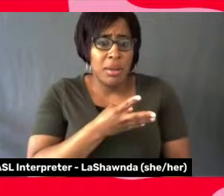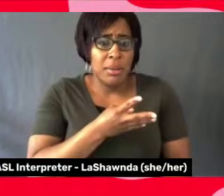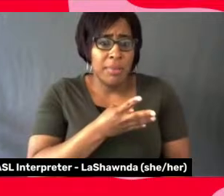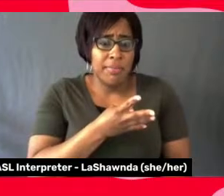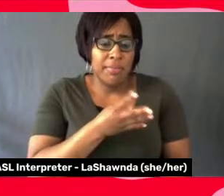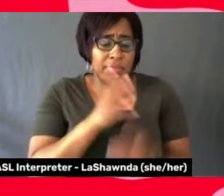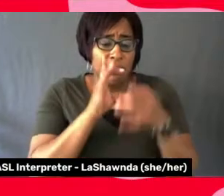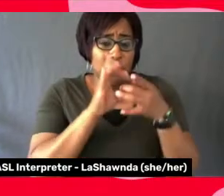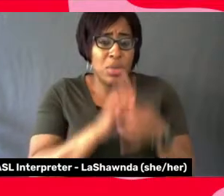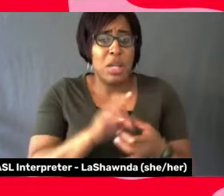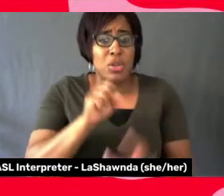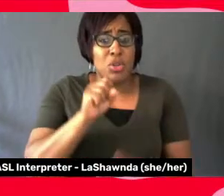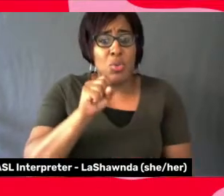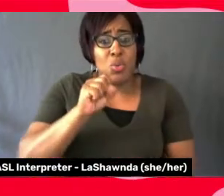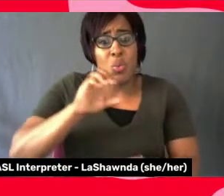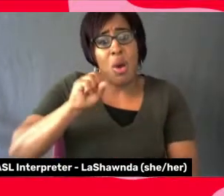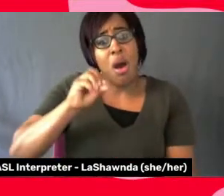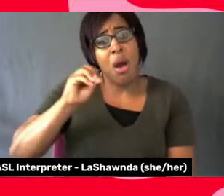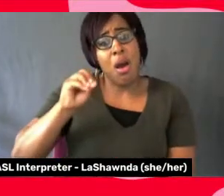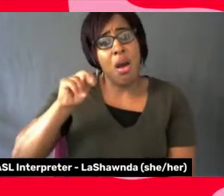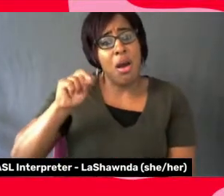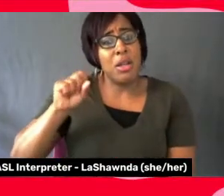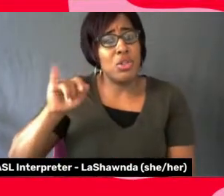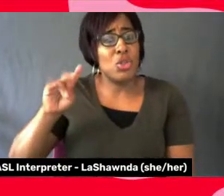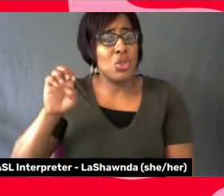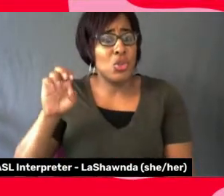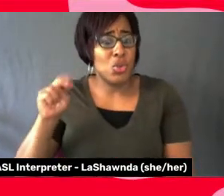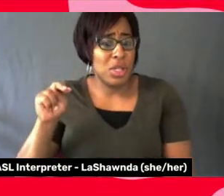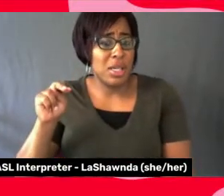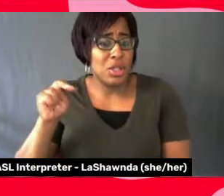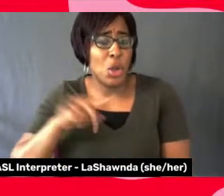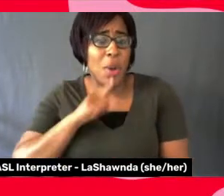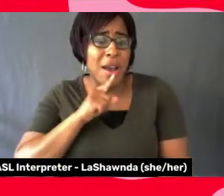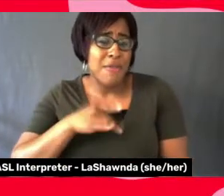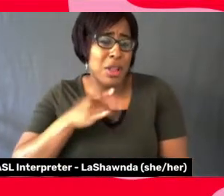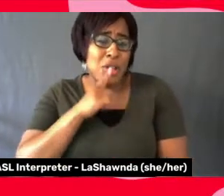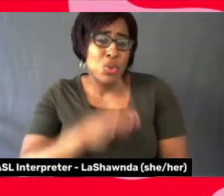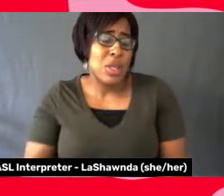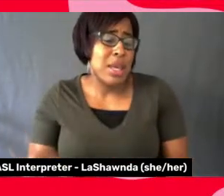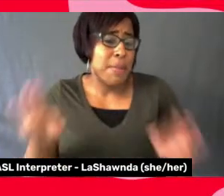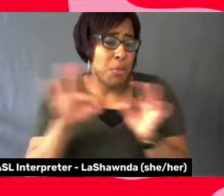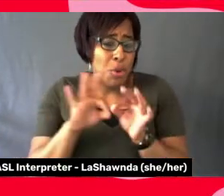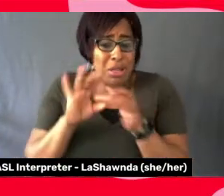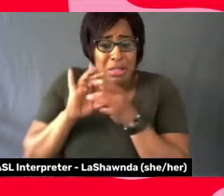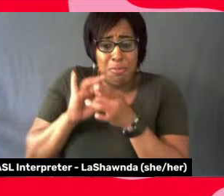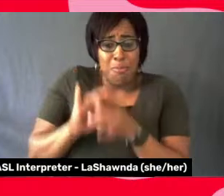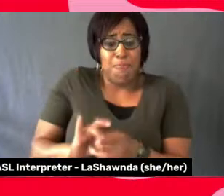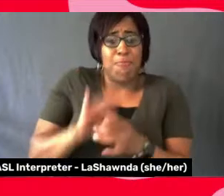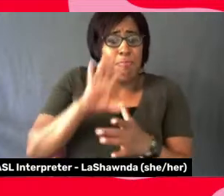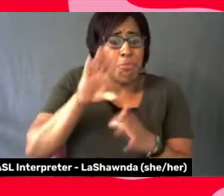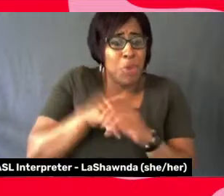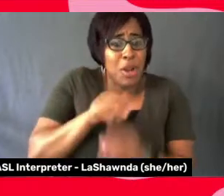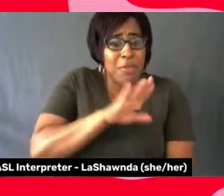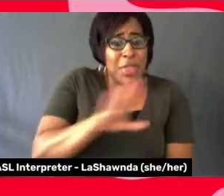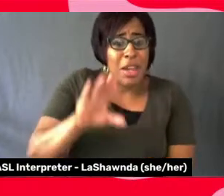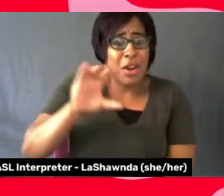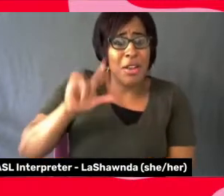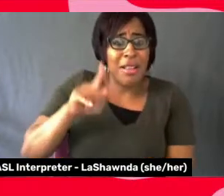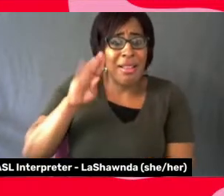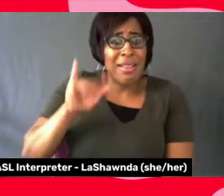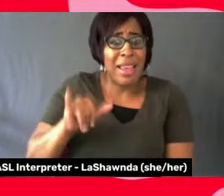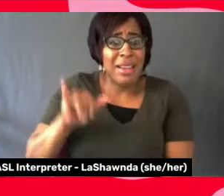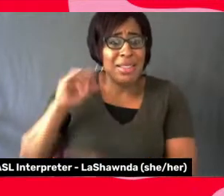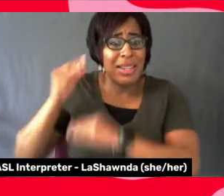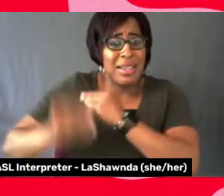I think that's, that's really important, um, part of their, their history and their legacy. And then one thing I wanted to say, you know, when Adekola talked